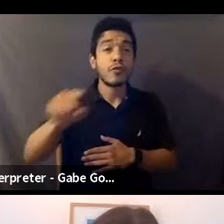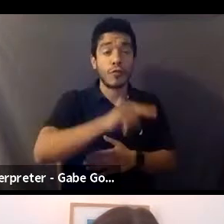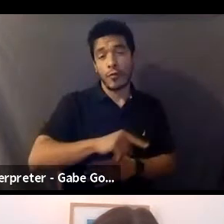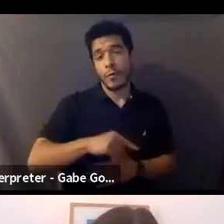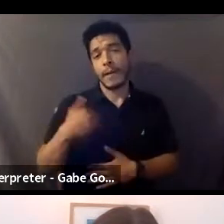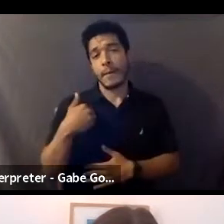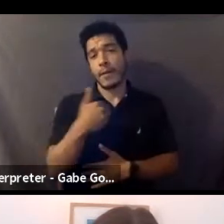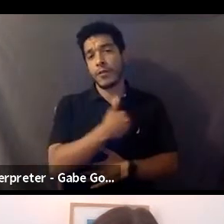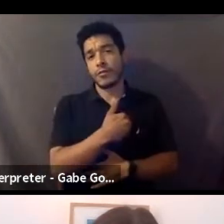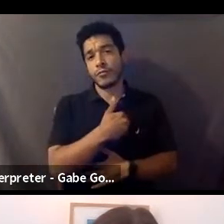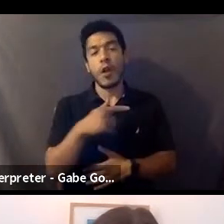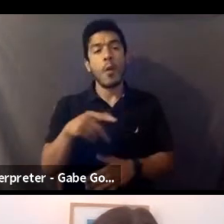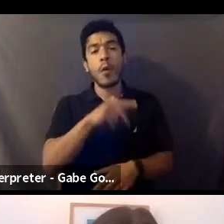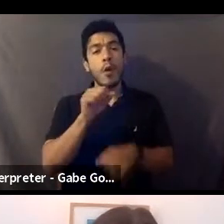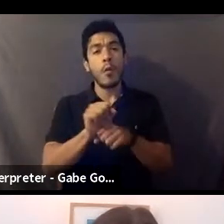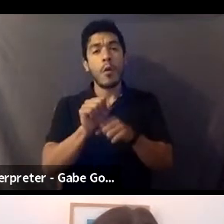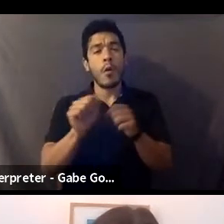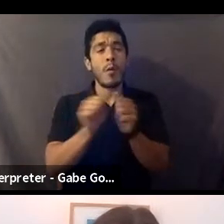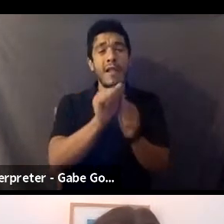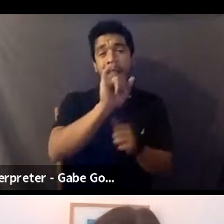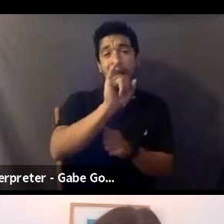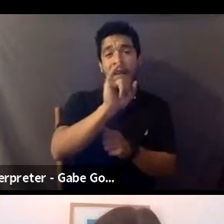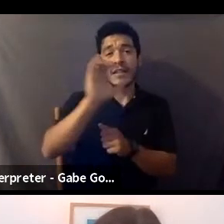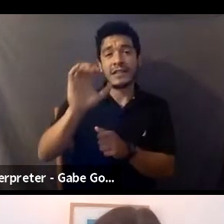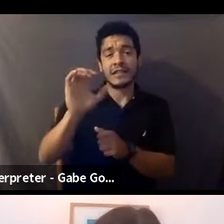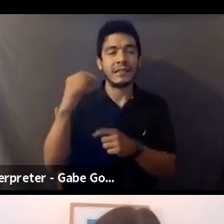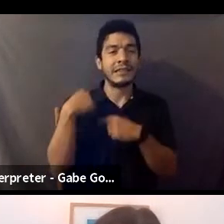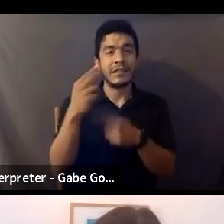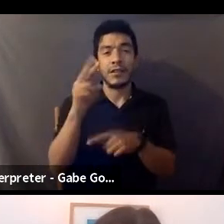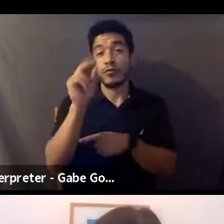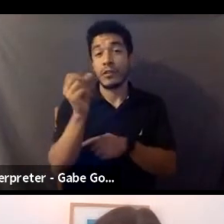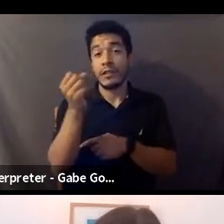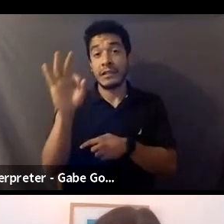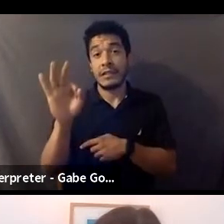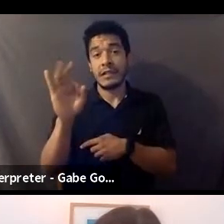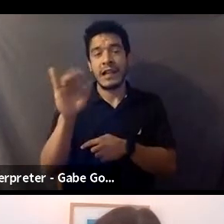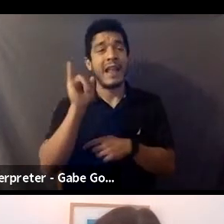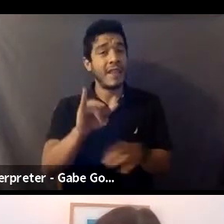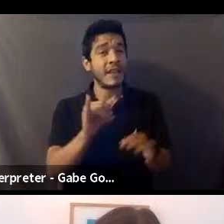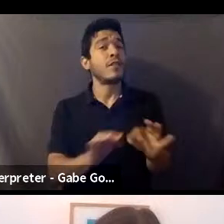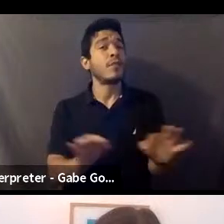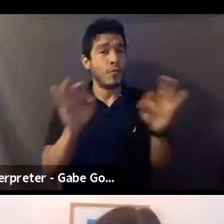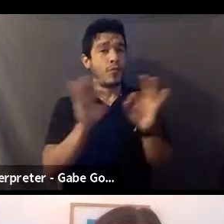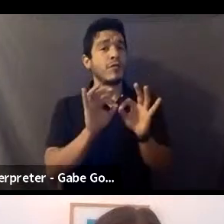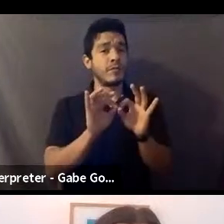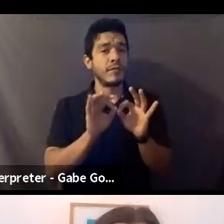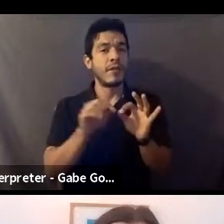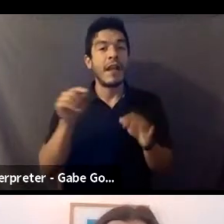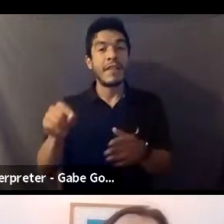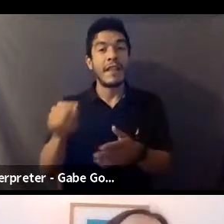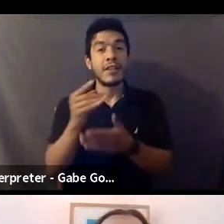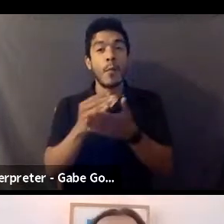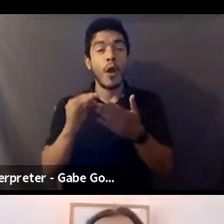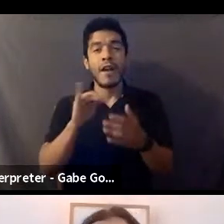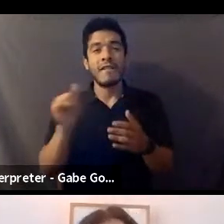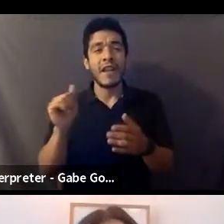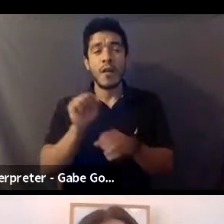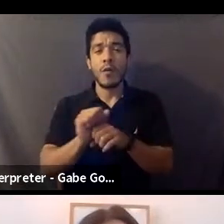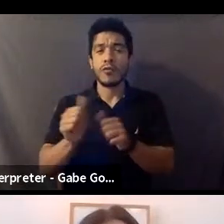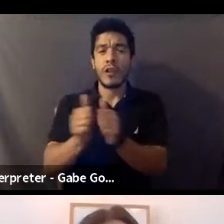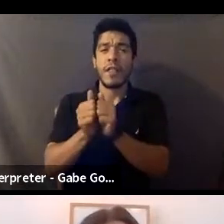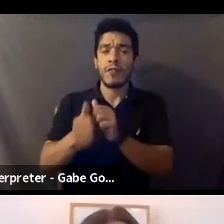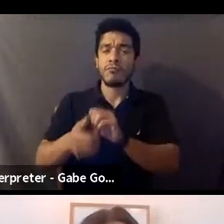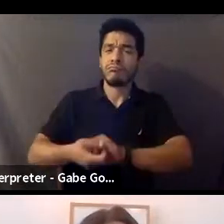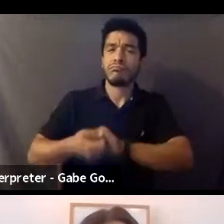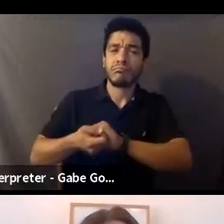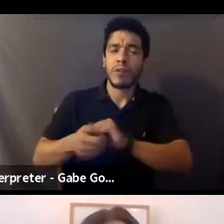working with intimacy coordinators since 2019. And that's important. This is a part of a collaboration with